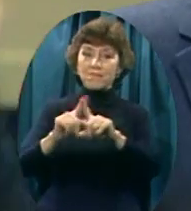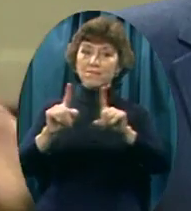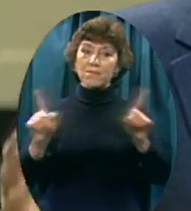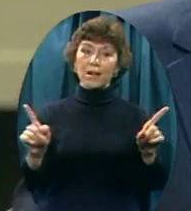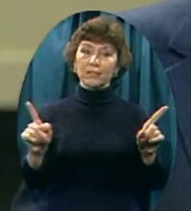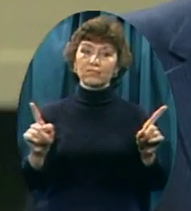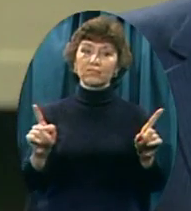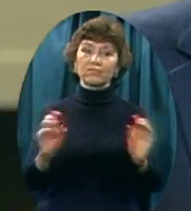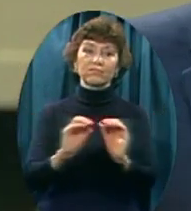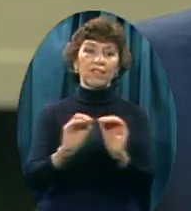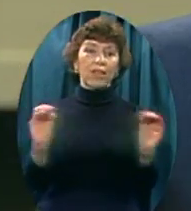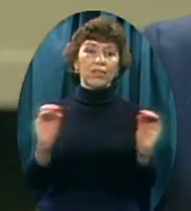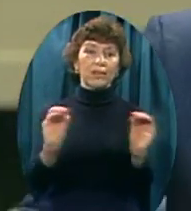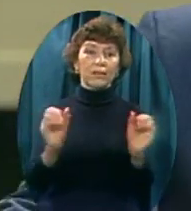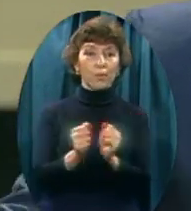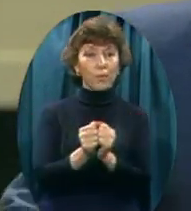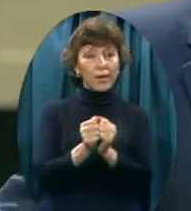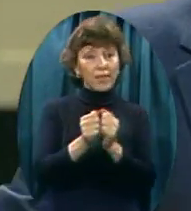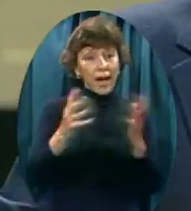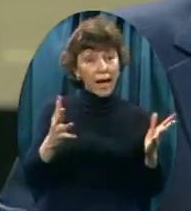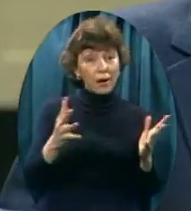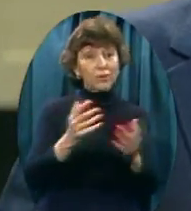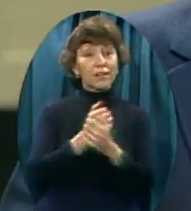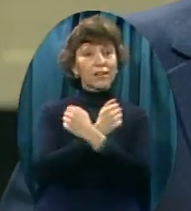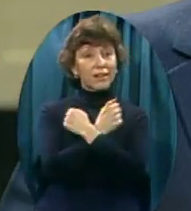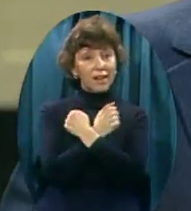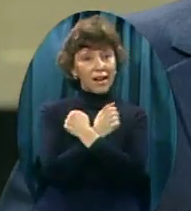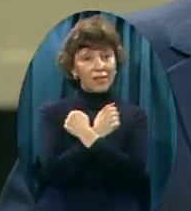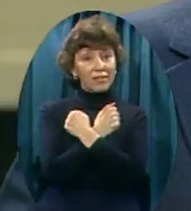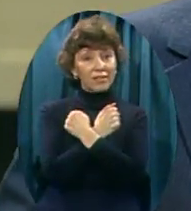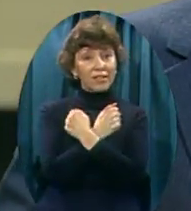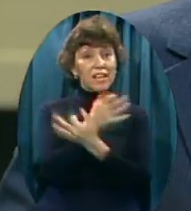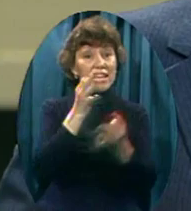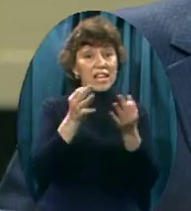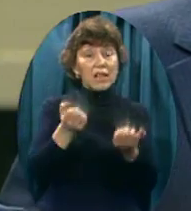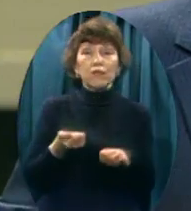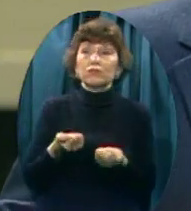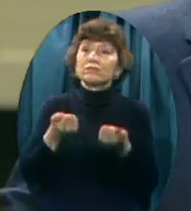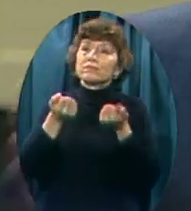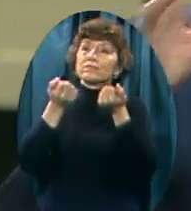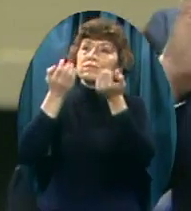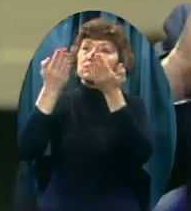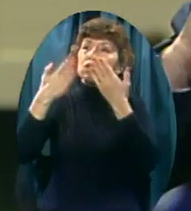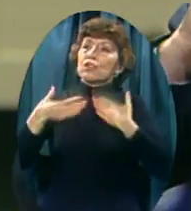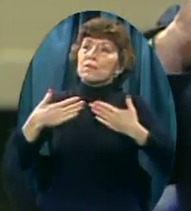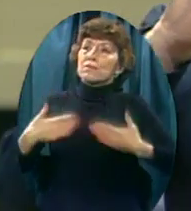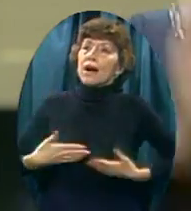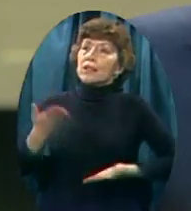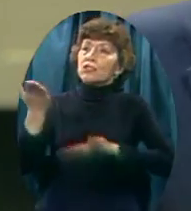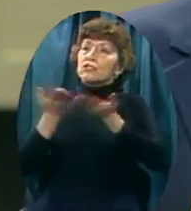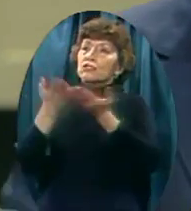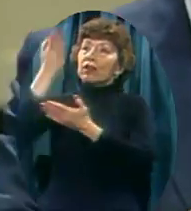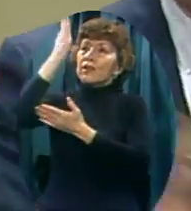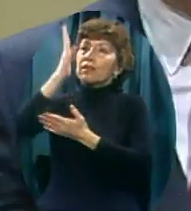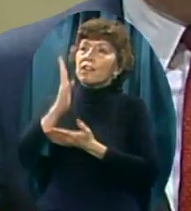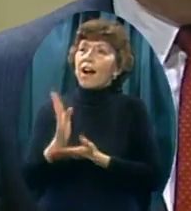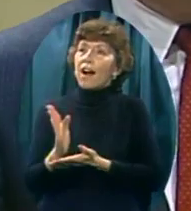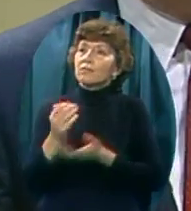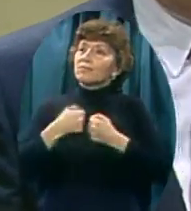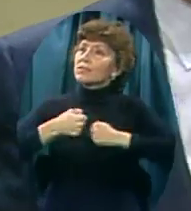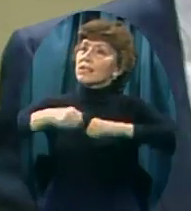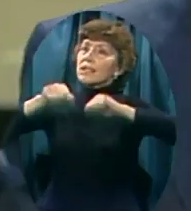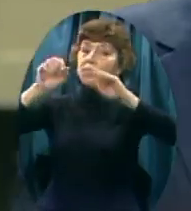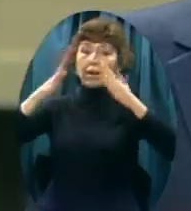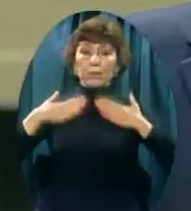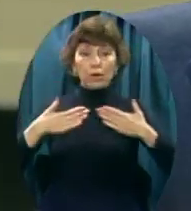Is vanity Apart from love Sacrificing one's own body To literally give your life Physically Is totally